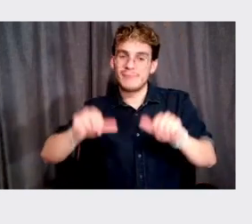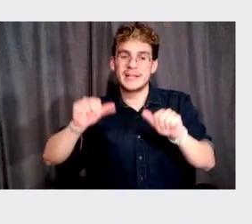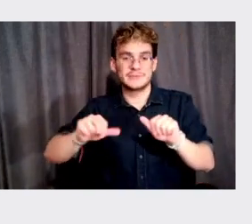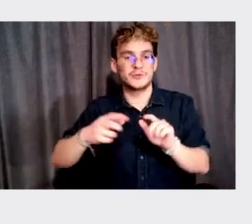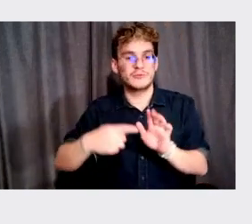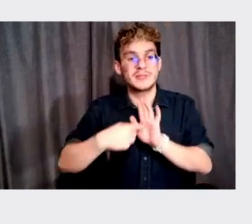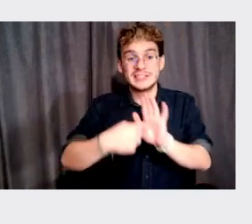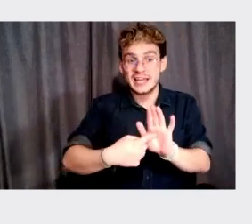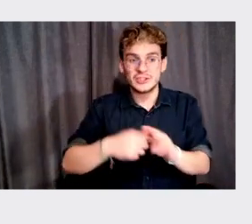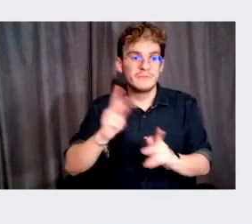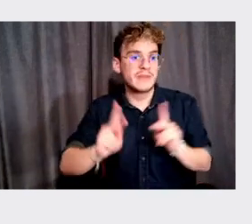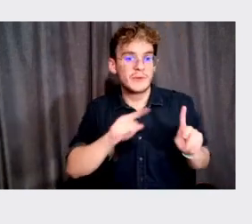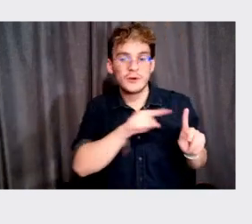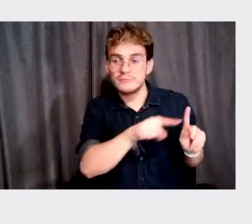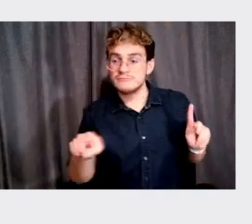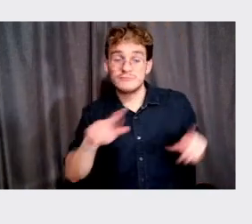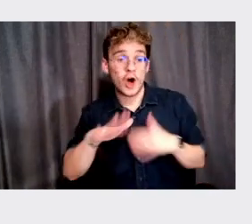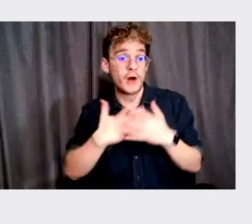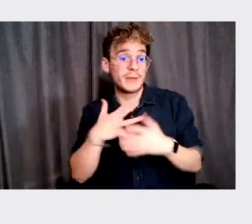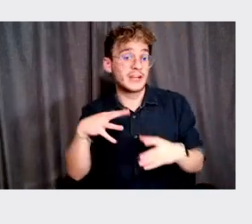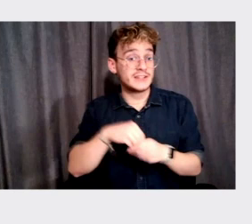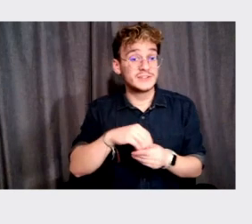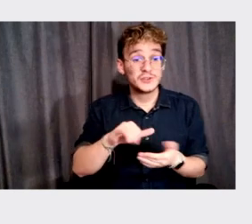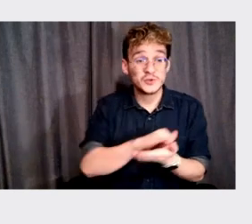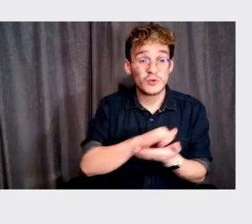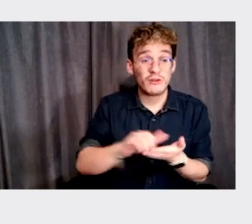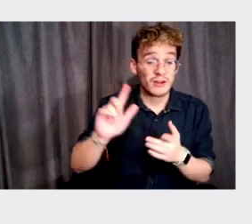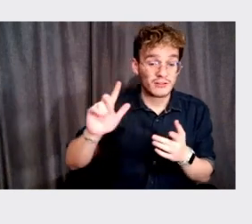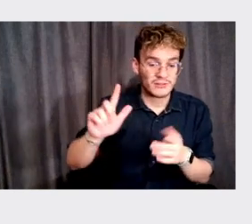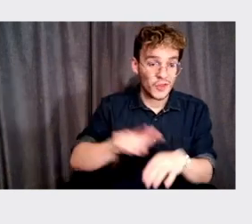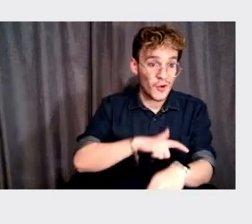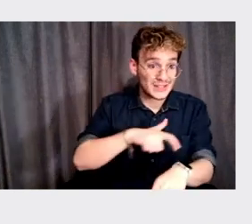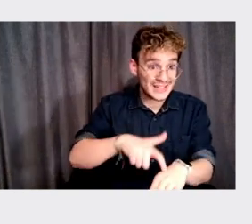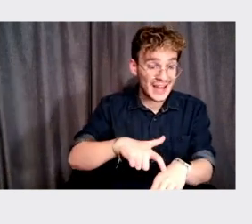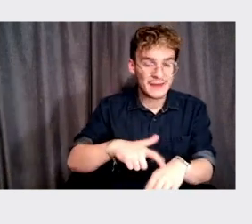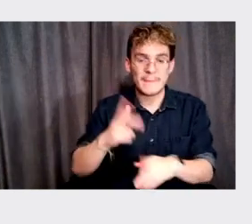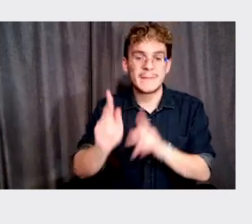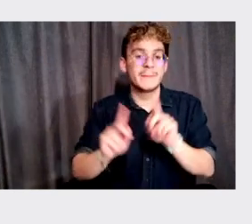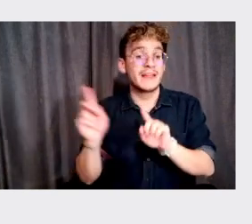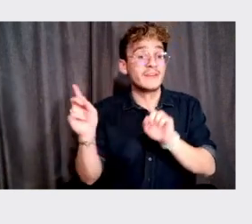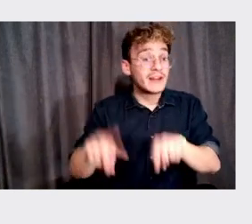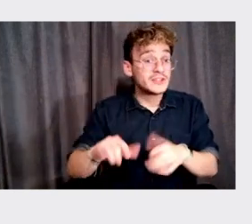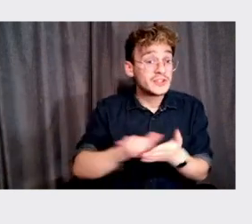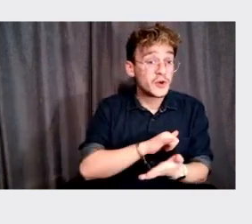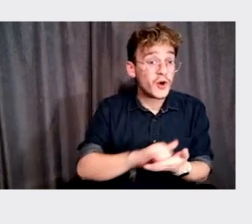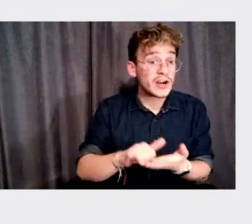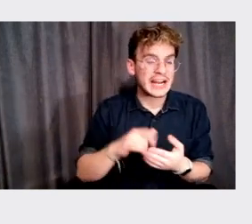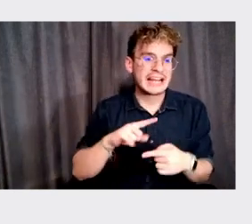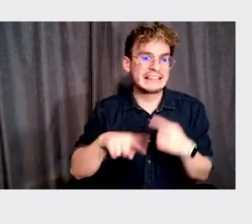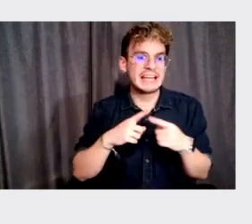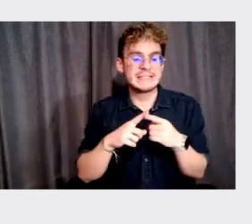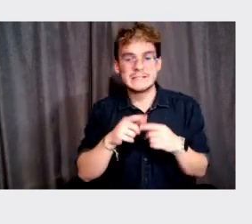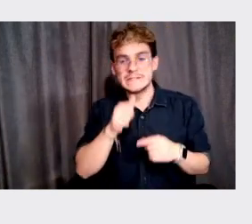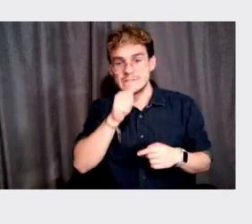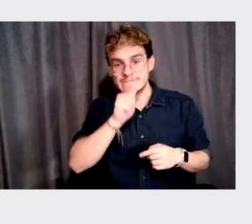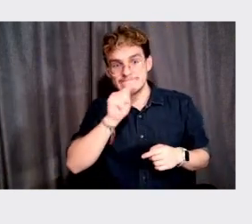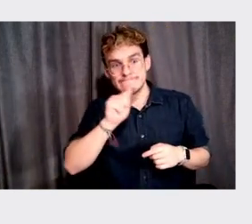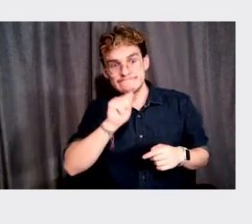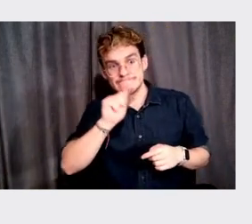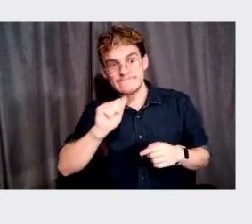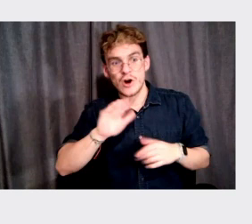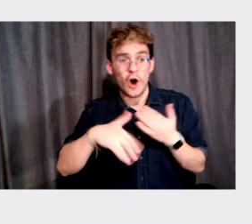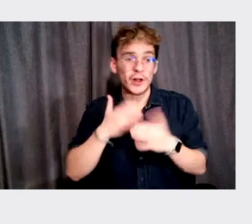representations, people that have been in New York for a very long time, people that, that, uh, came to New York and, and suffered trying to understand, uh, all the